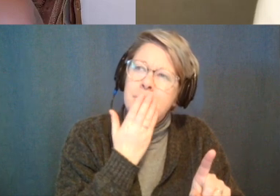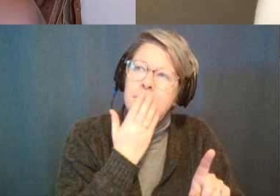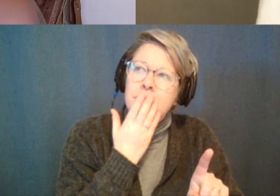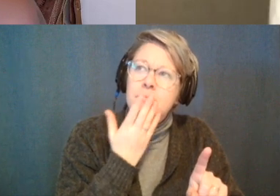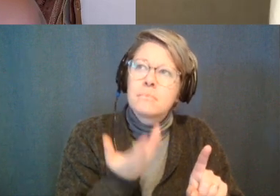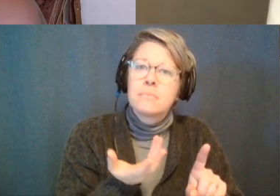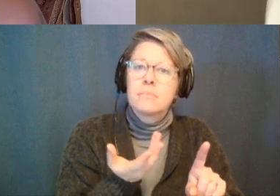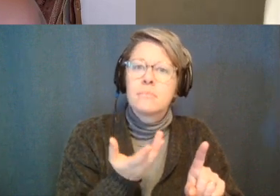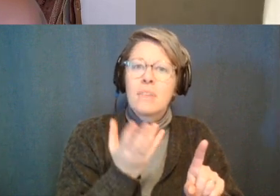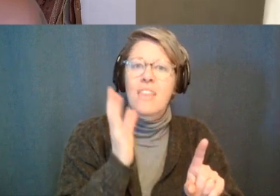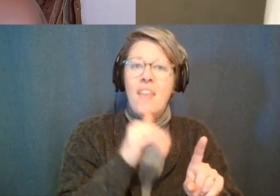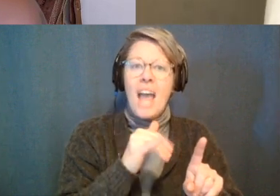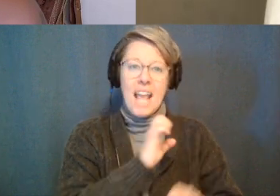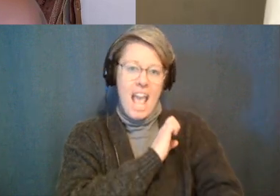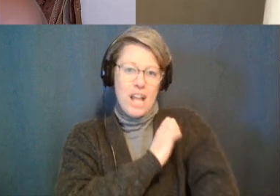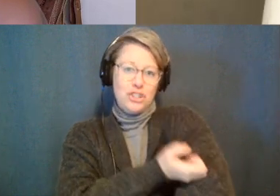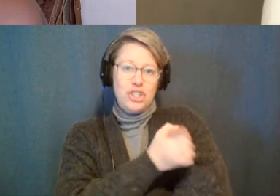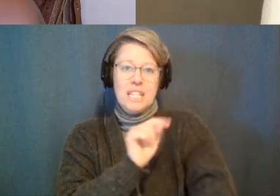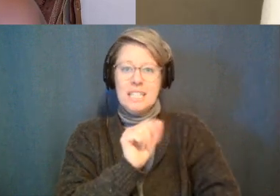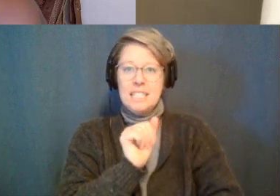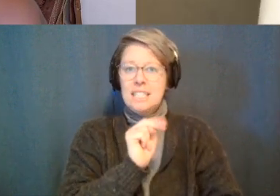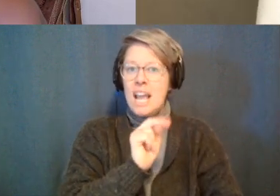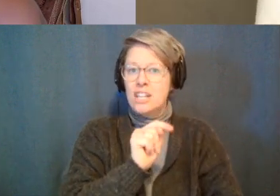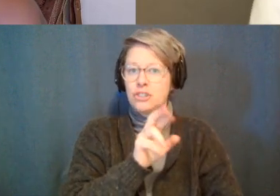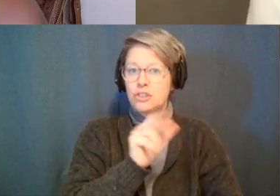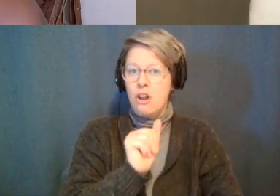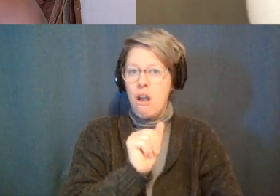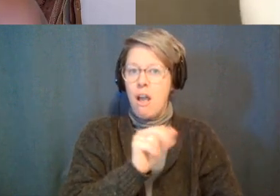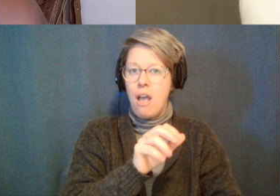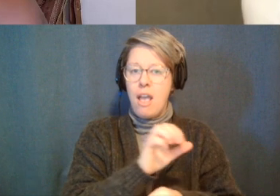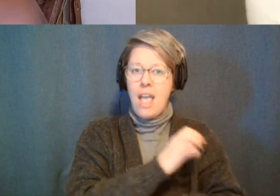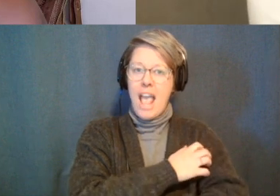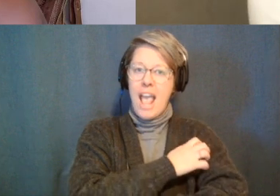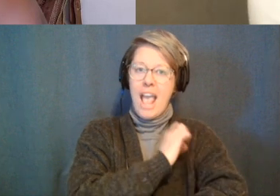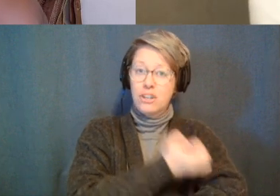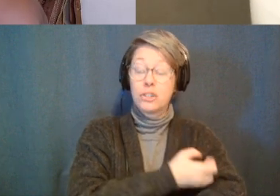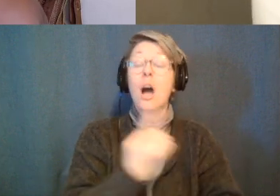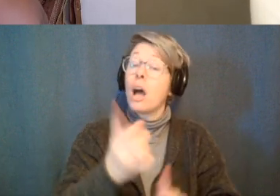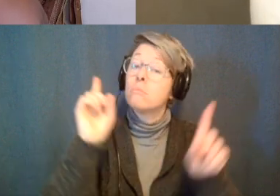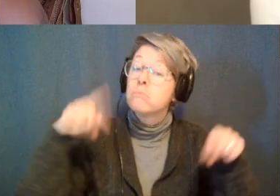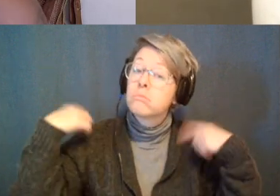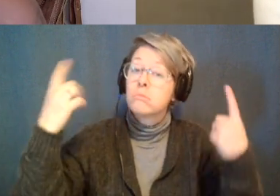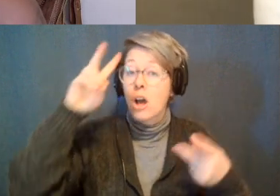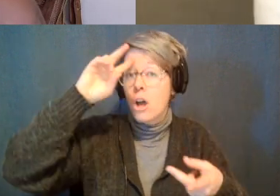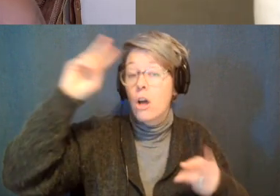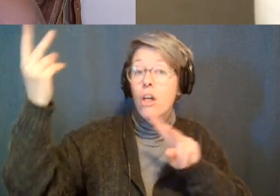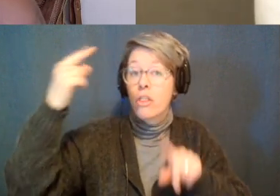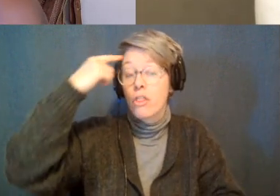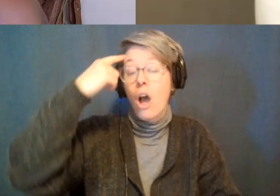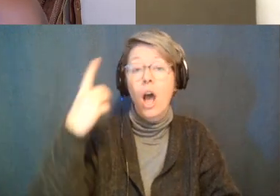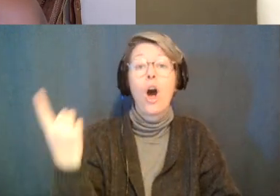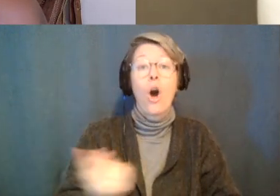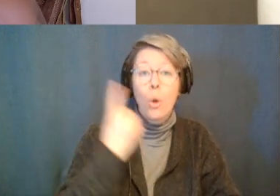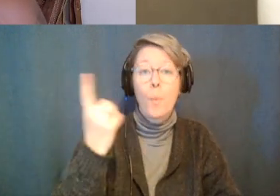that tantric energy which yeah for the longest time i always thought was um sexual jace just based